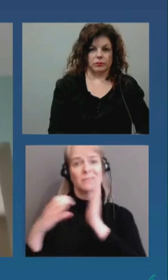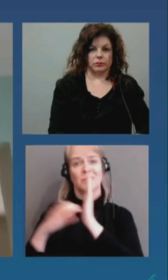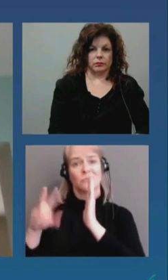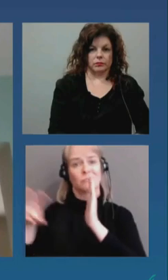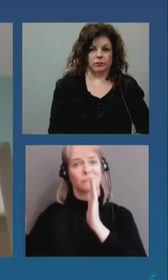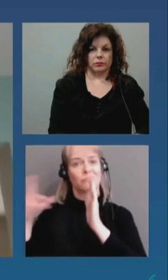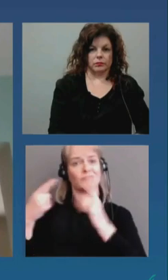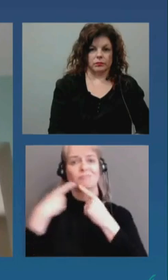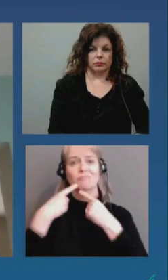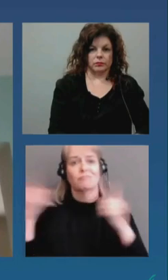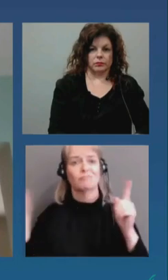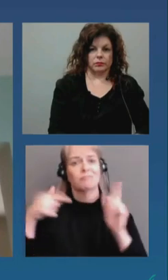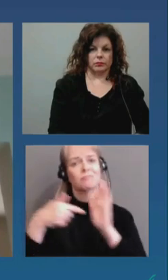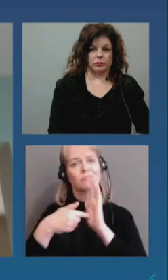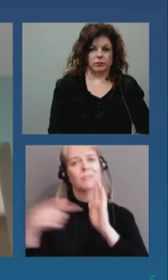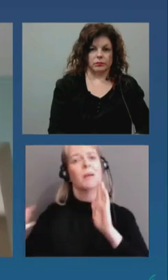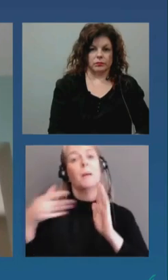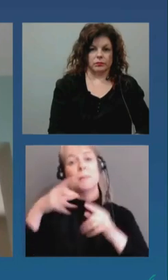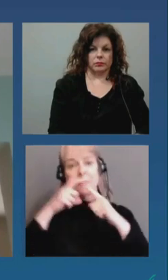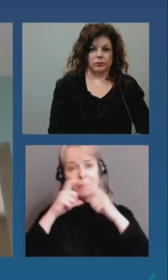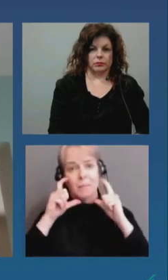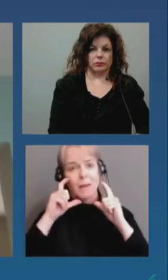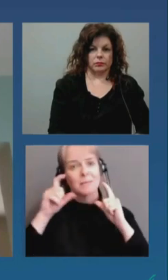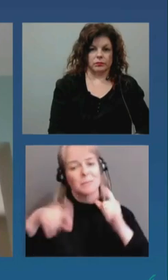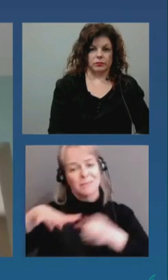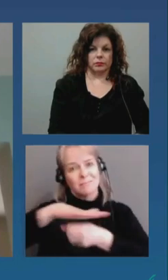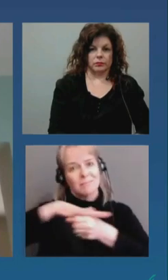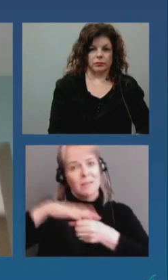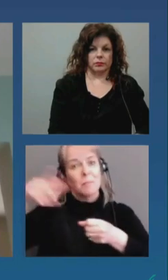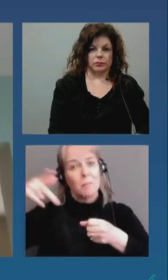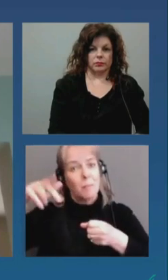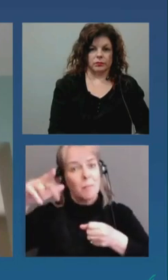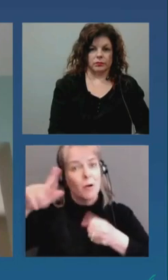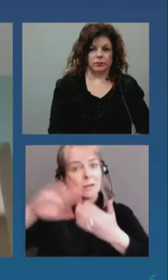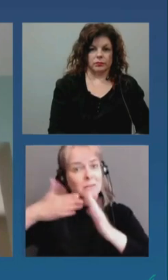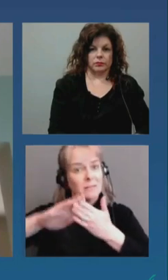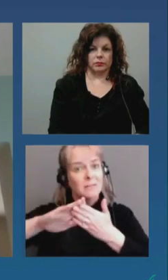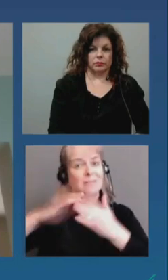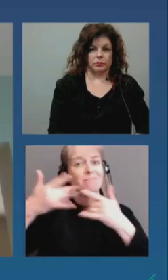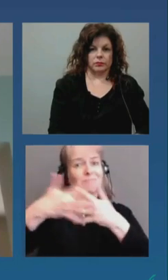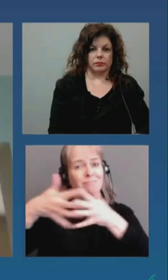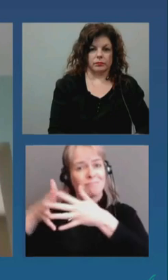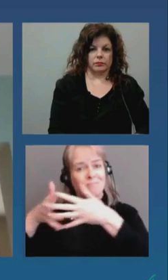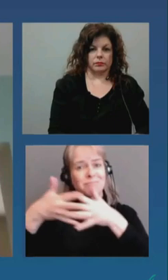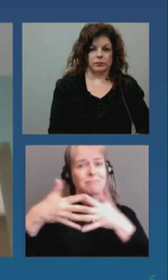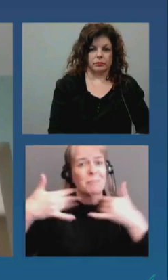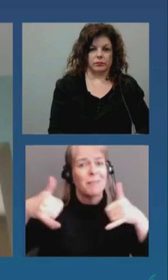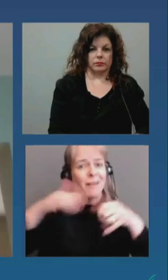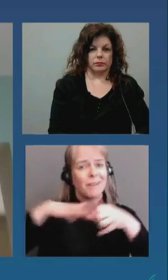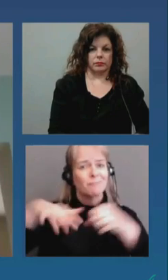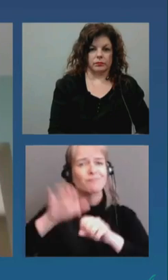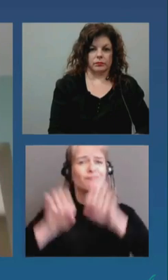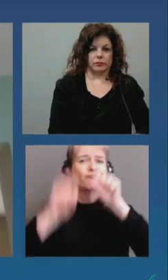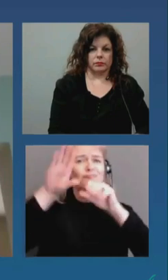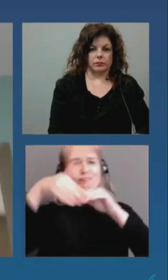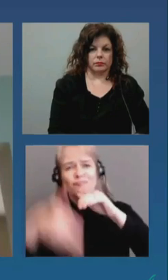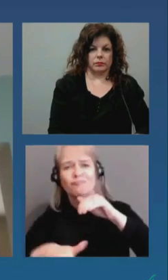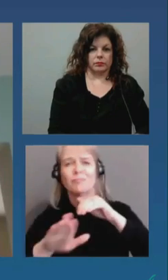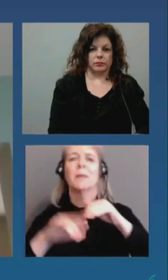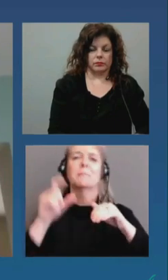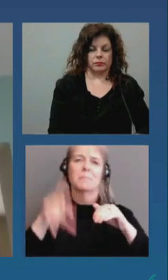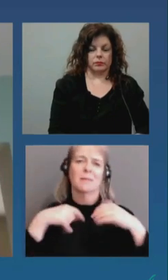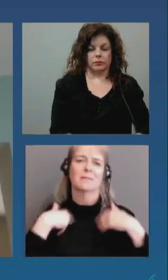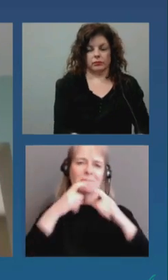on or within five meters of the play equipment at city parks. We know that many parents and children in Ottawa are already wearing